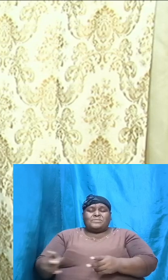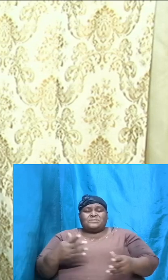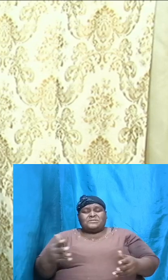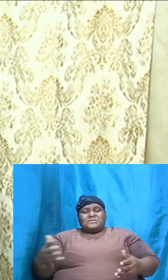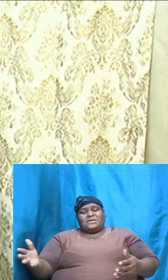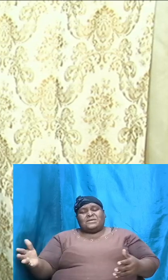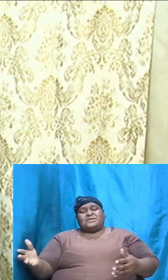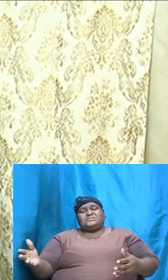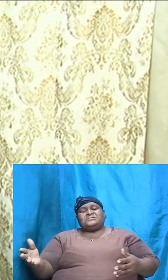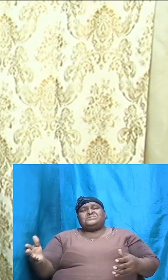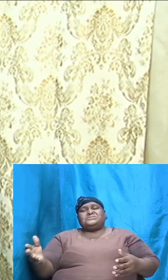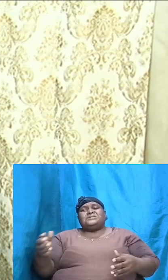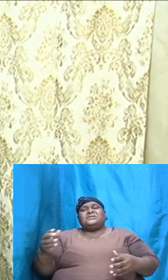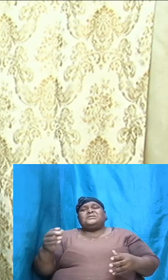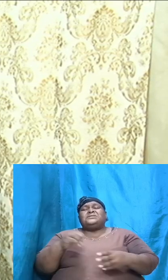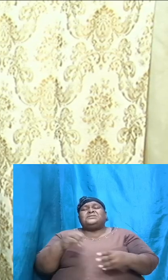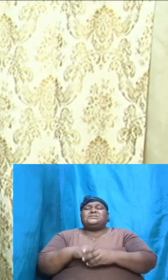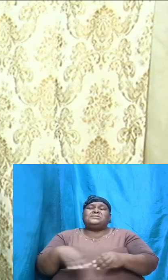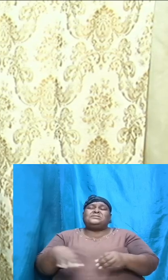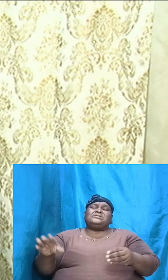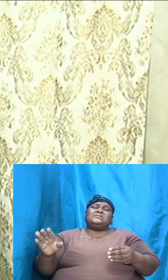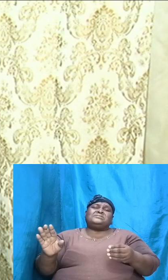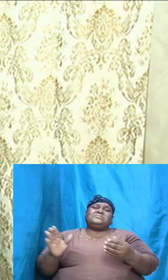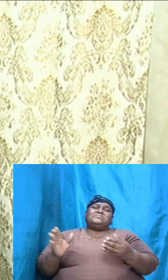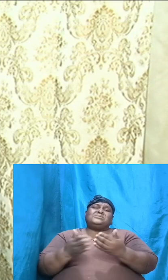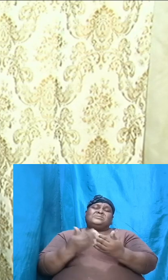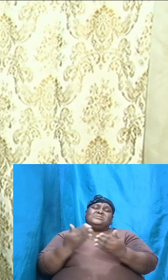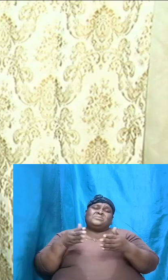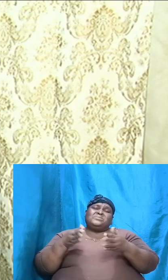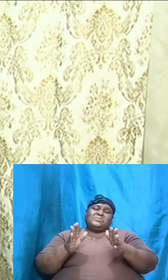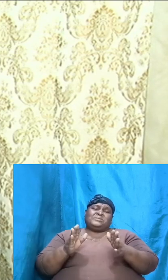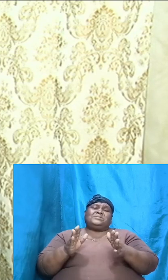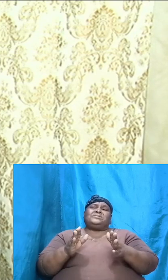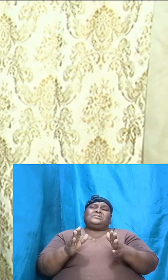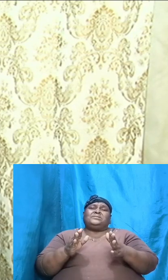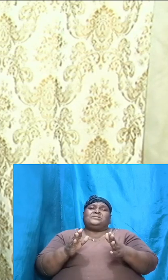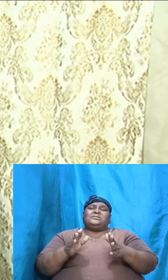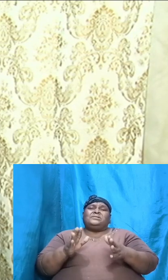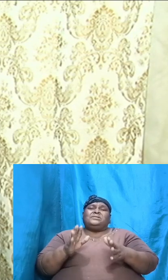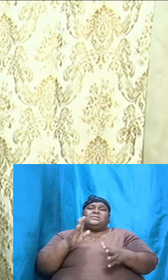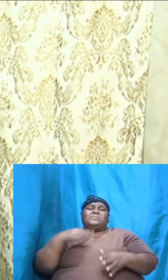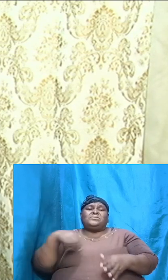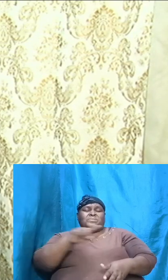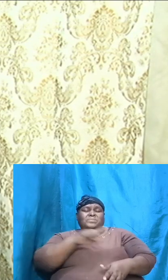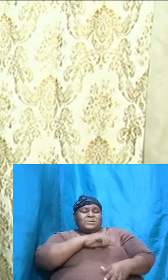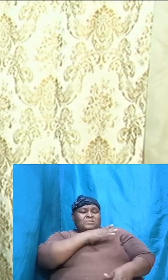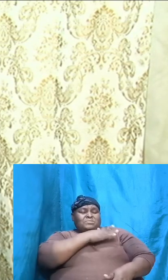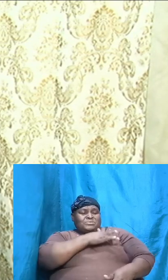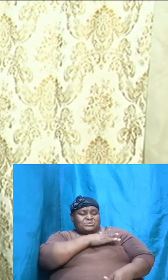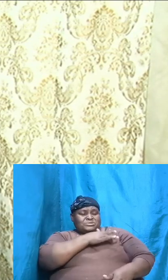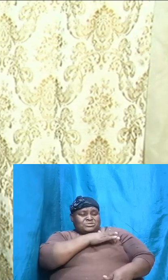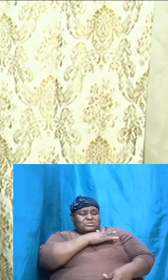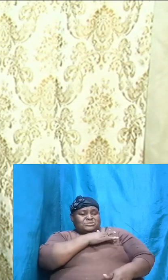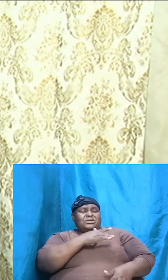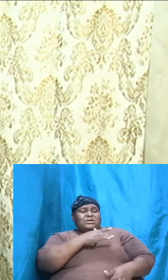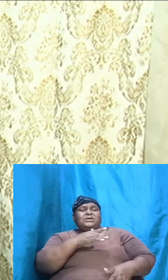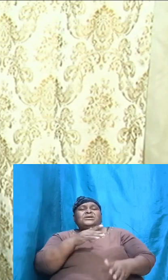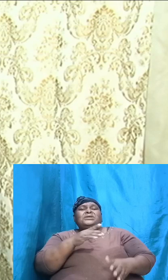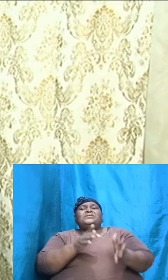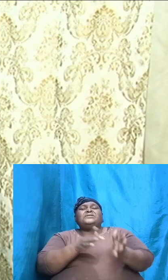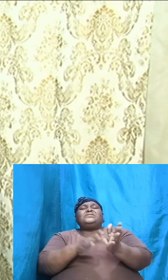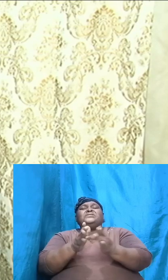sequential manner so that we appreciate the book. We have pretty much